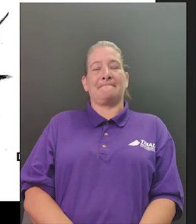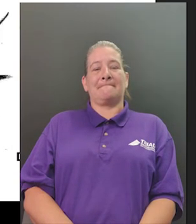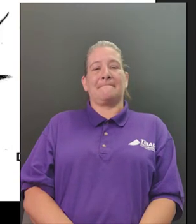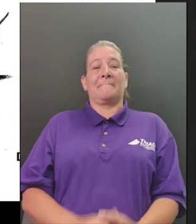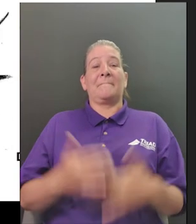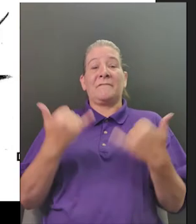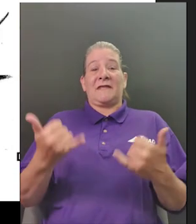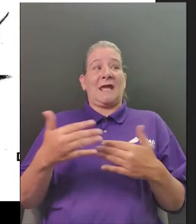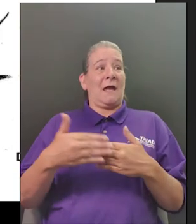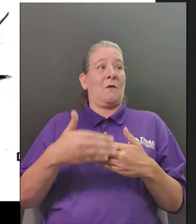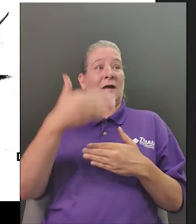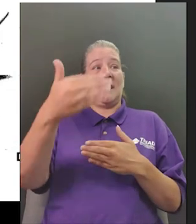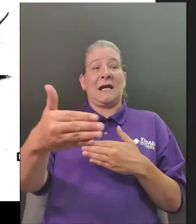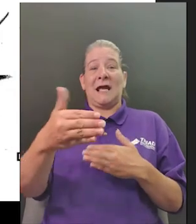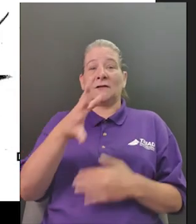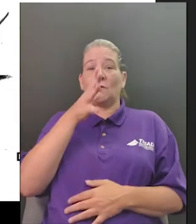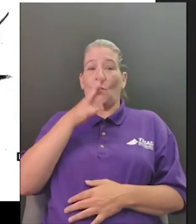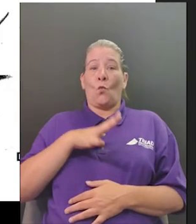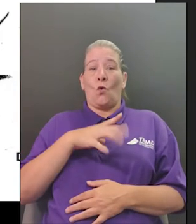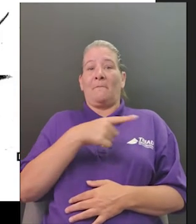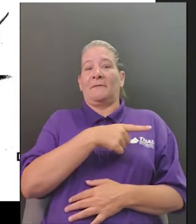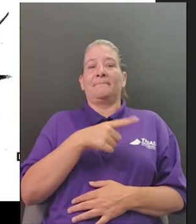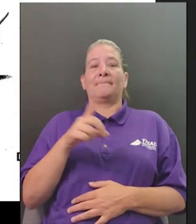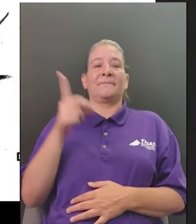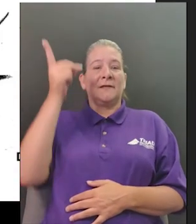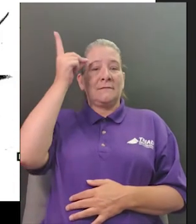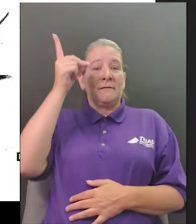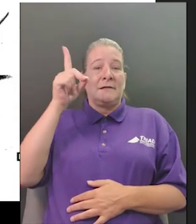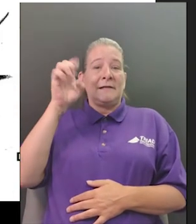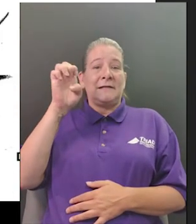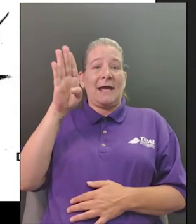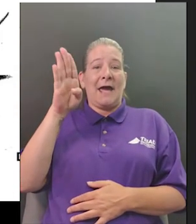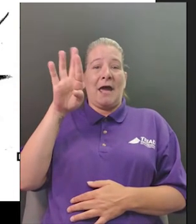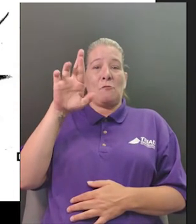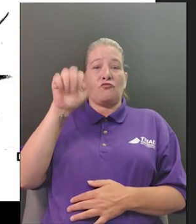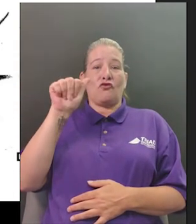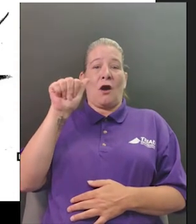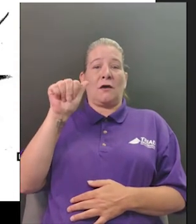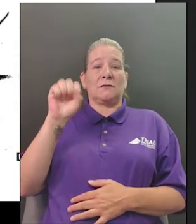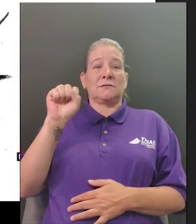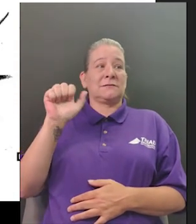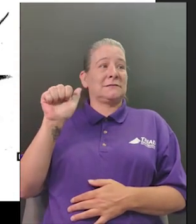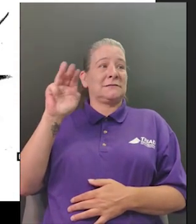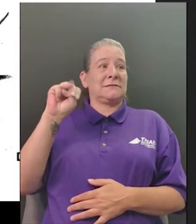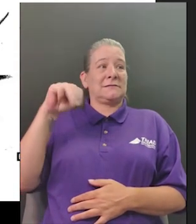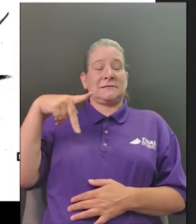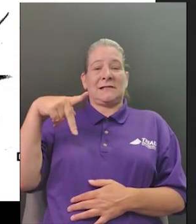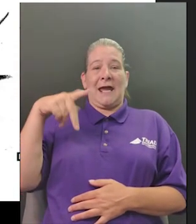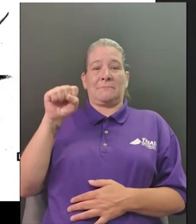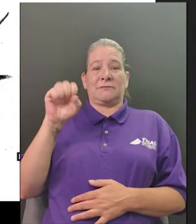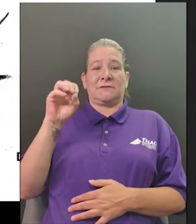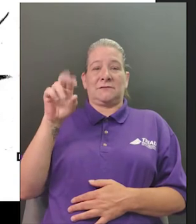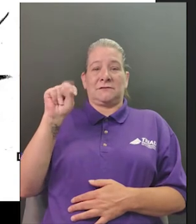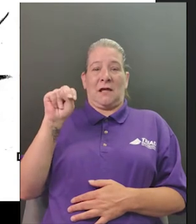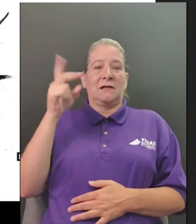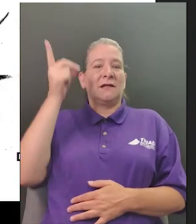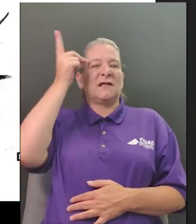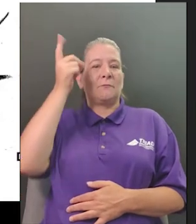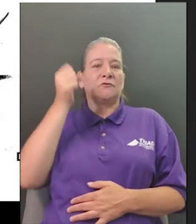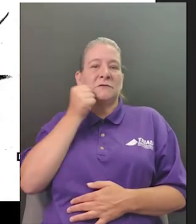to keep moving along with me here i'm gonna tell you about another